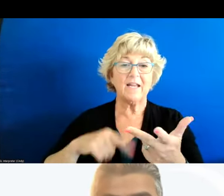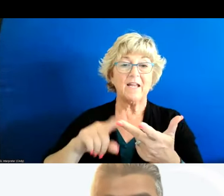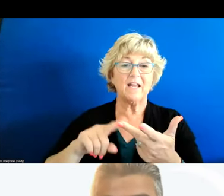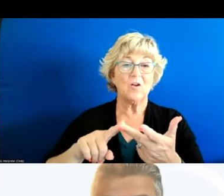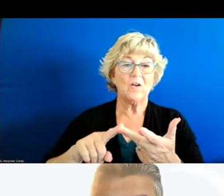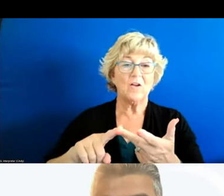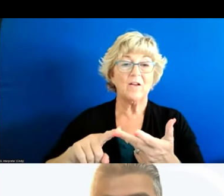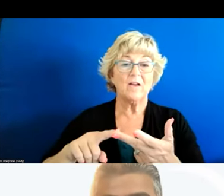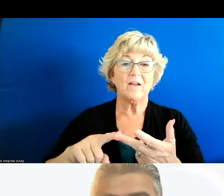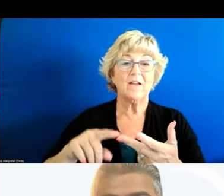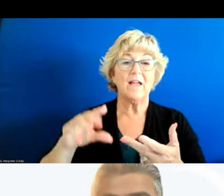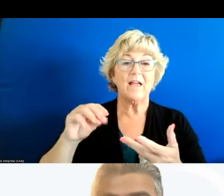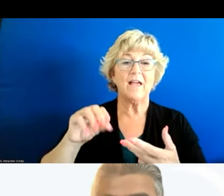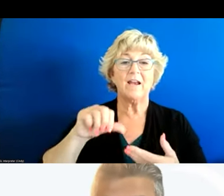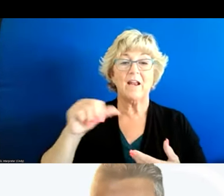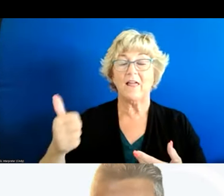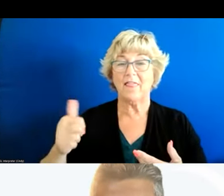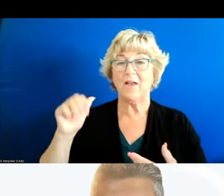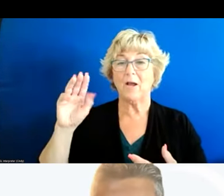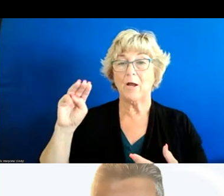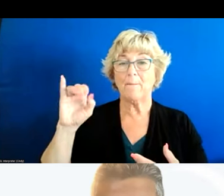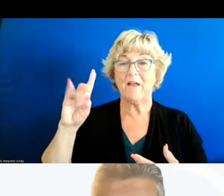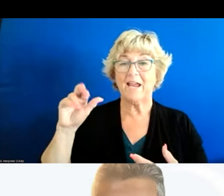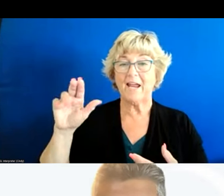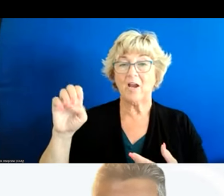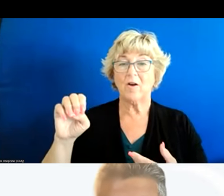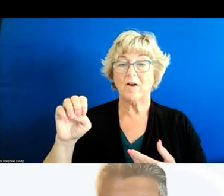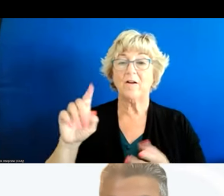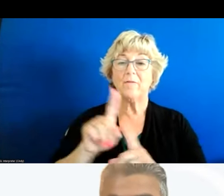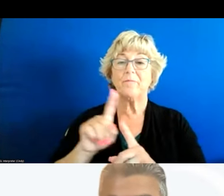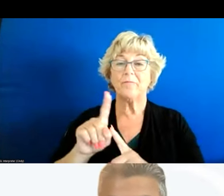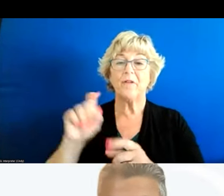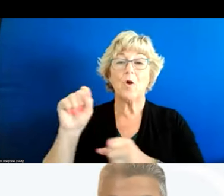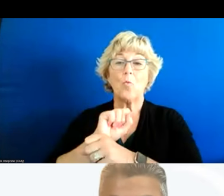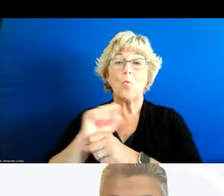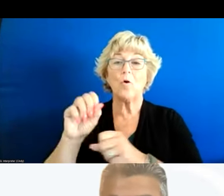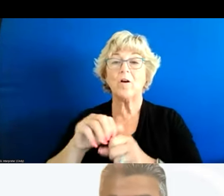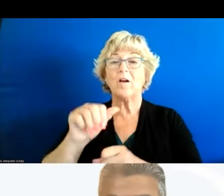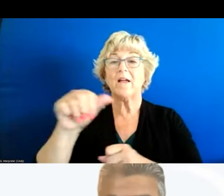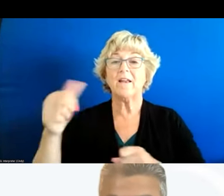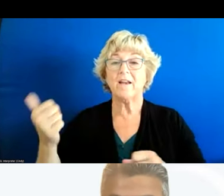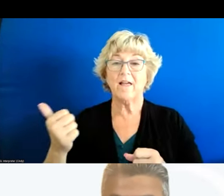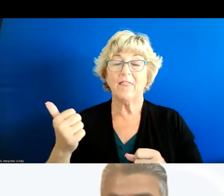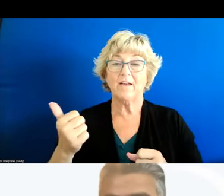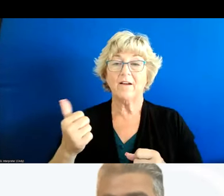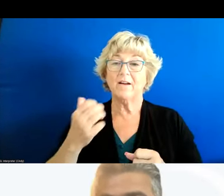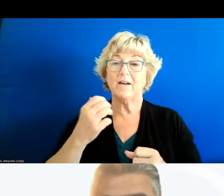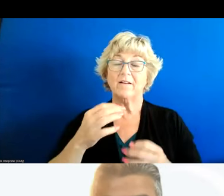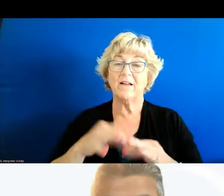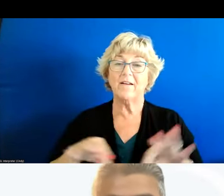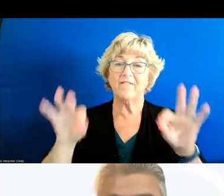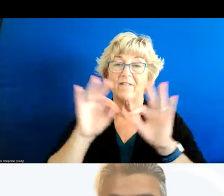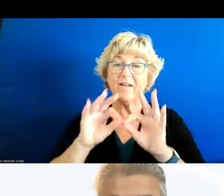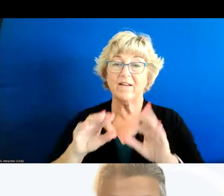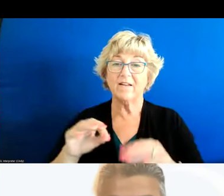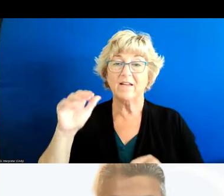fee-for-service medicare but then of course we know that there's also work happening in other value-based programs such as aco